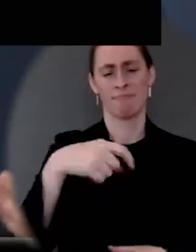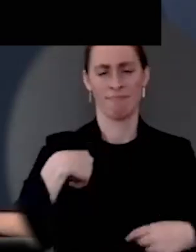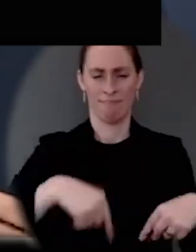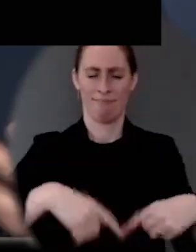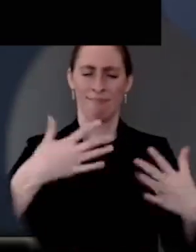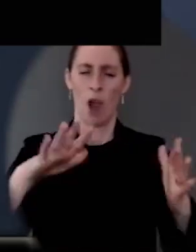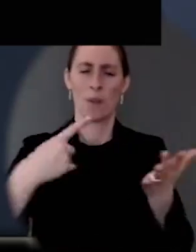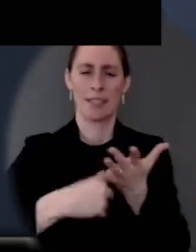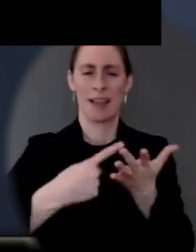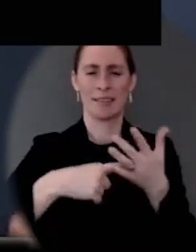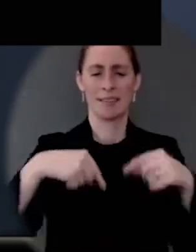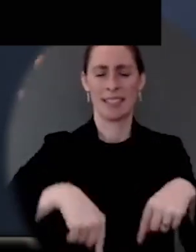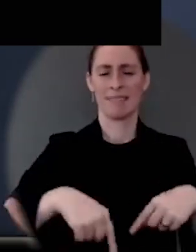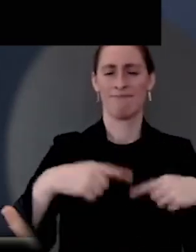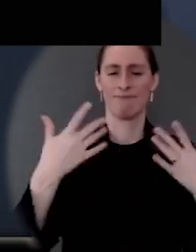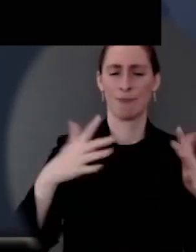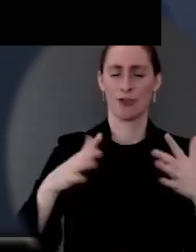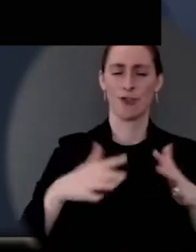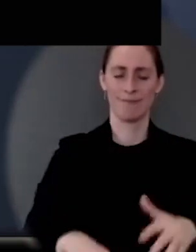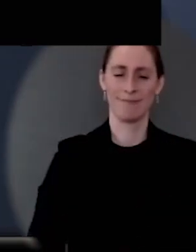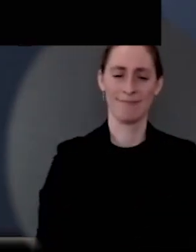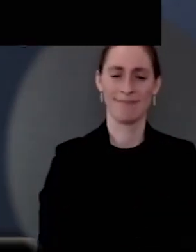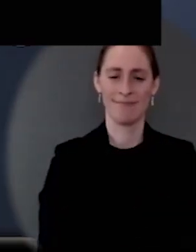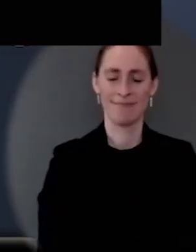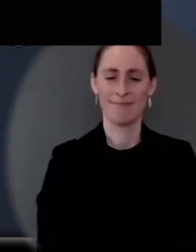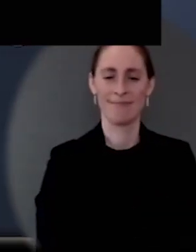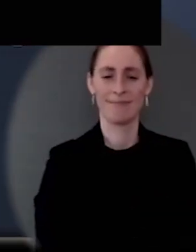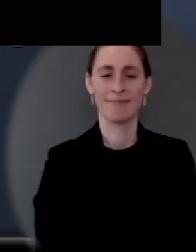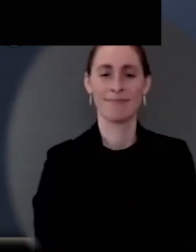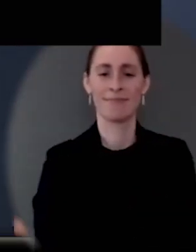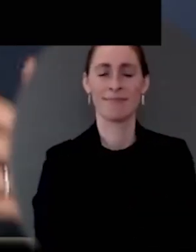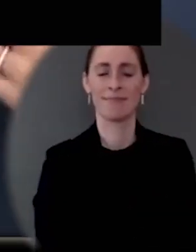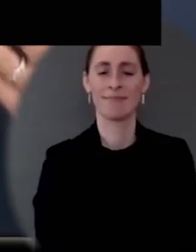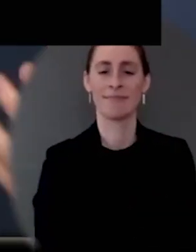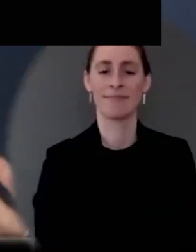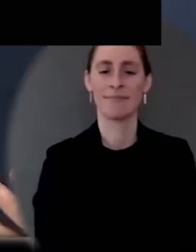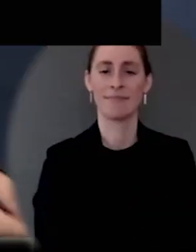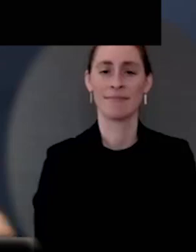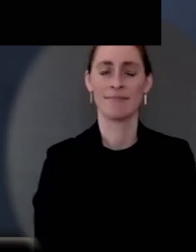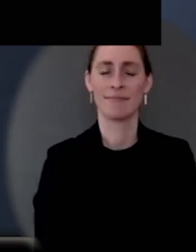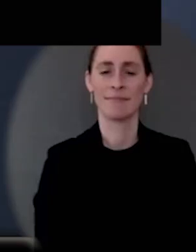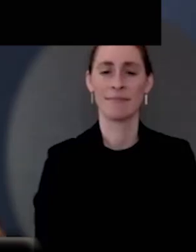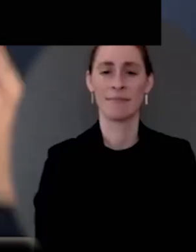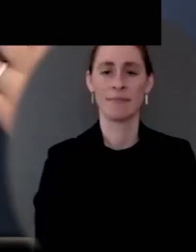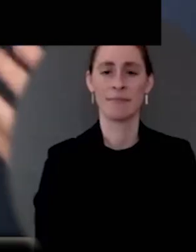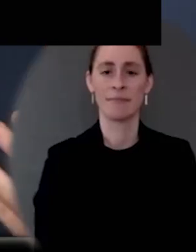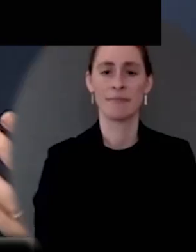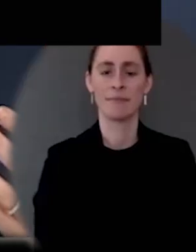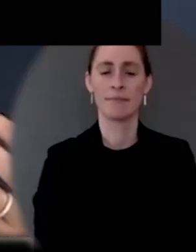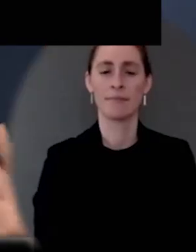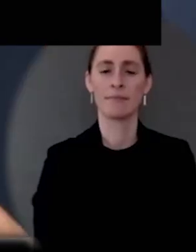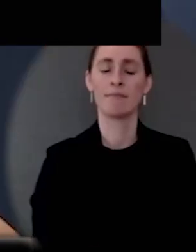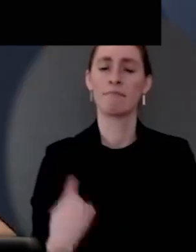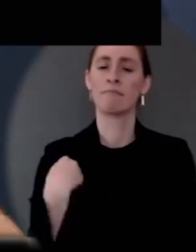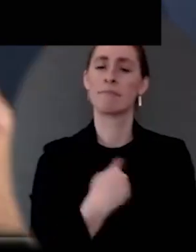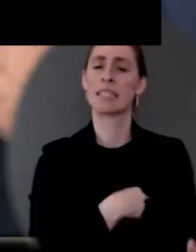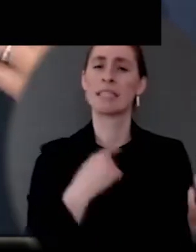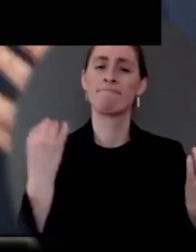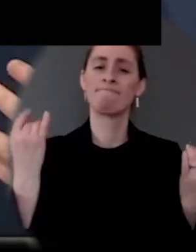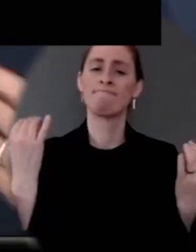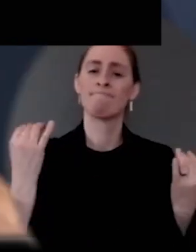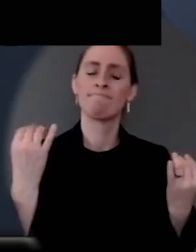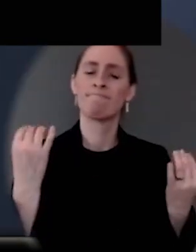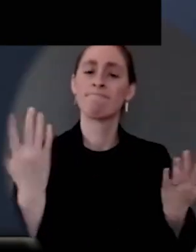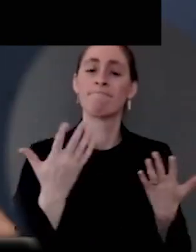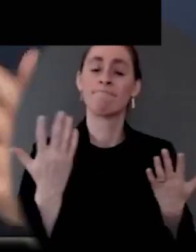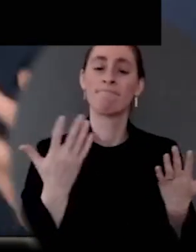before, but, you know, a lot of it – what we're seeing in our data is – is people's psychology on the economy, on how they're